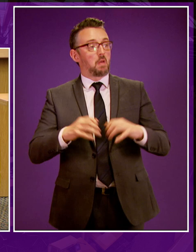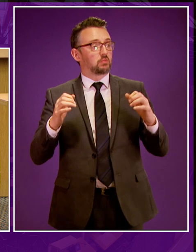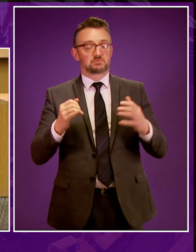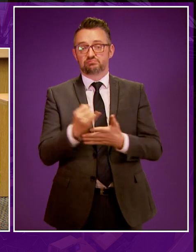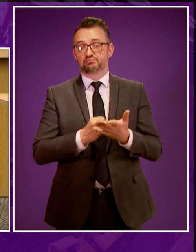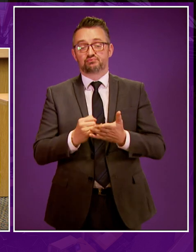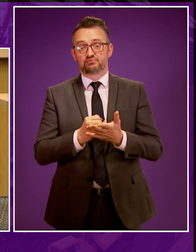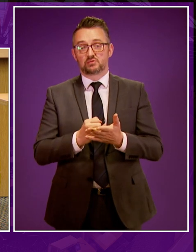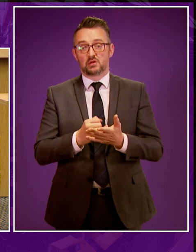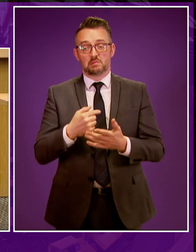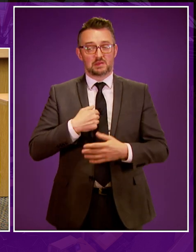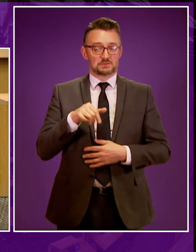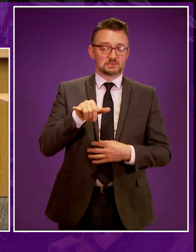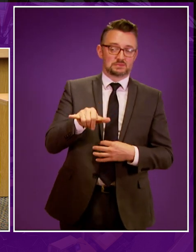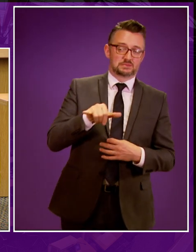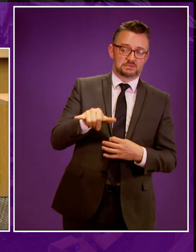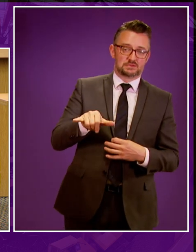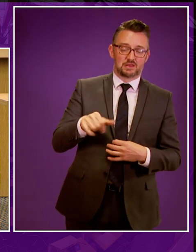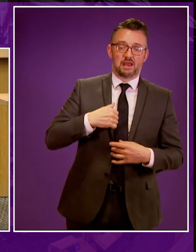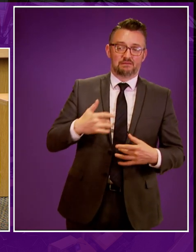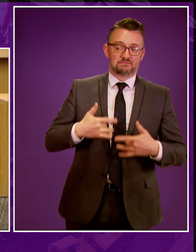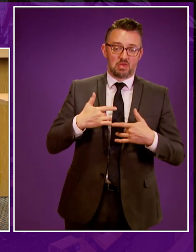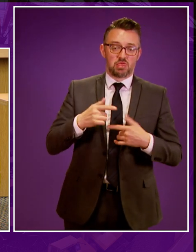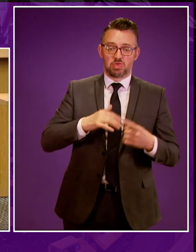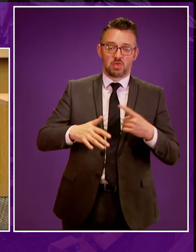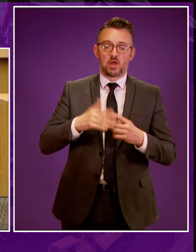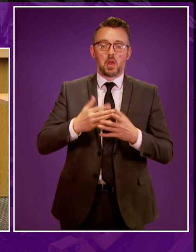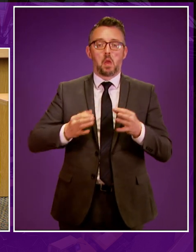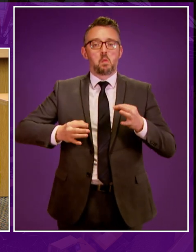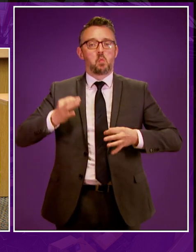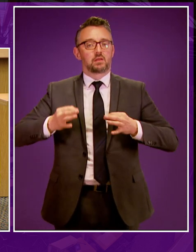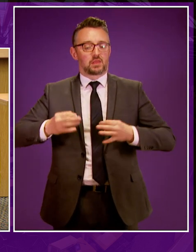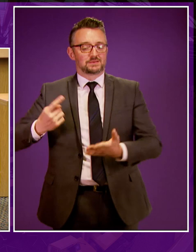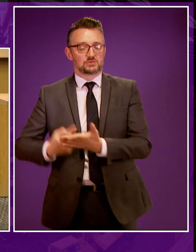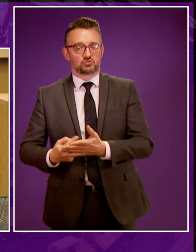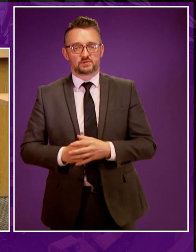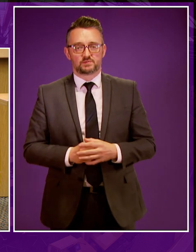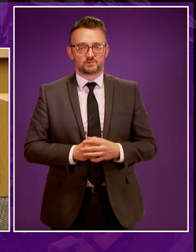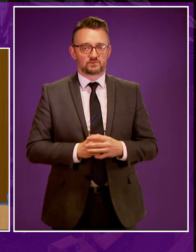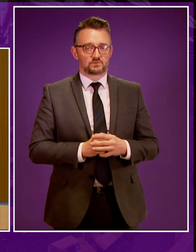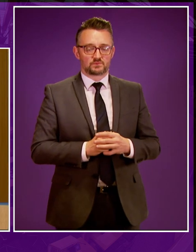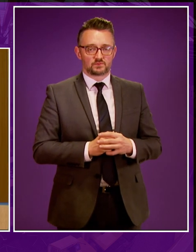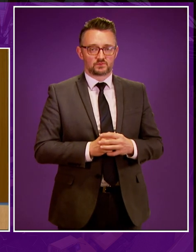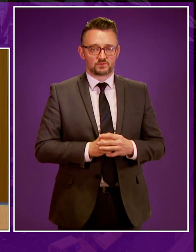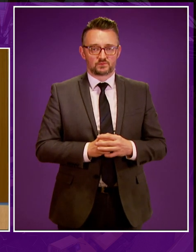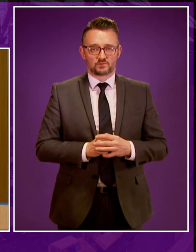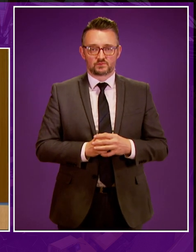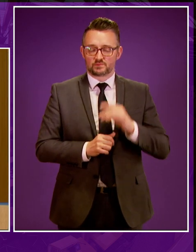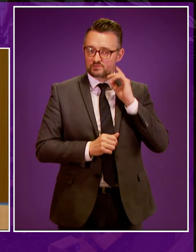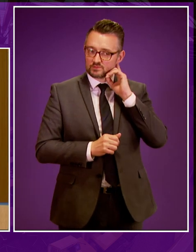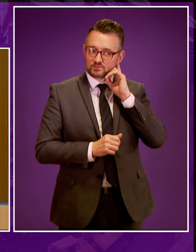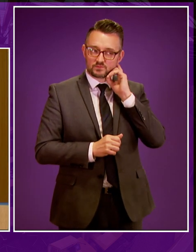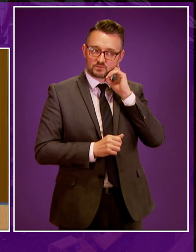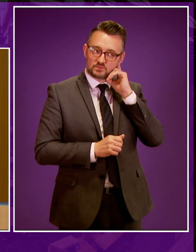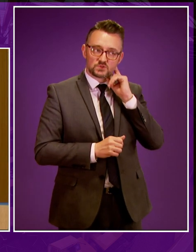a result, call me a cynic perhaps, but this seems to be nothing more than a political decision. Thank you very much. I